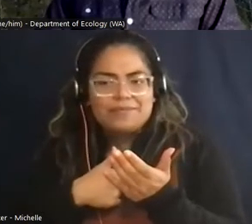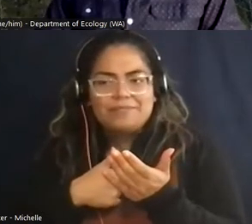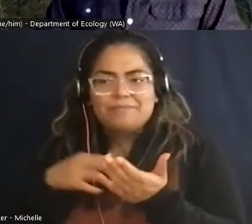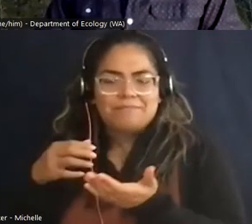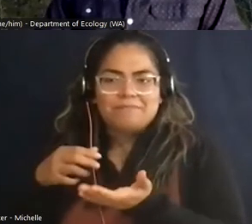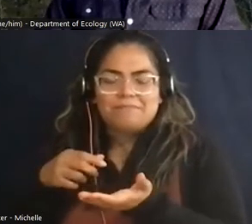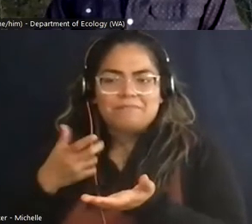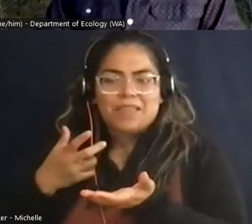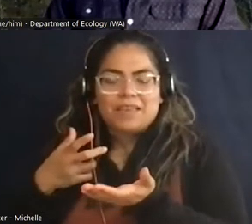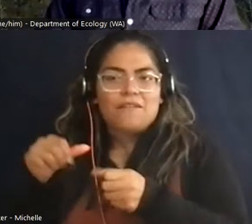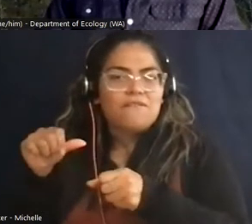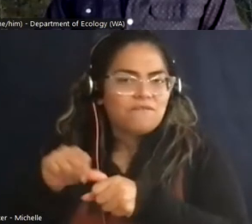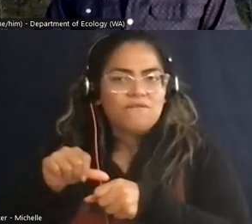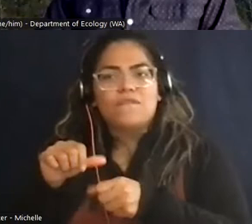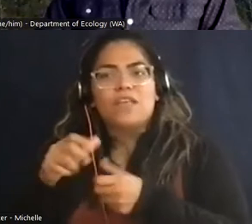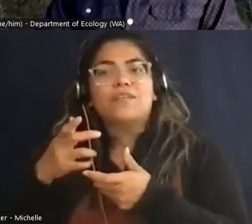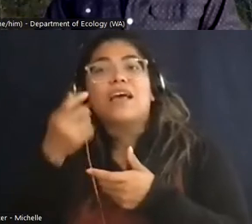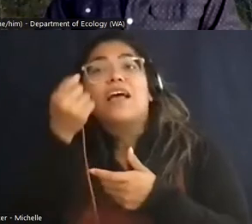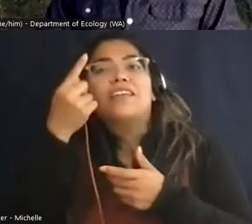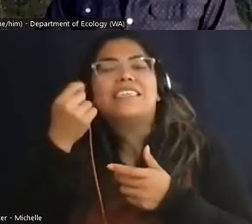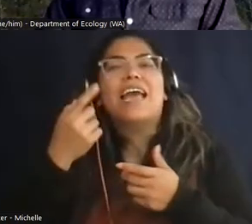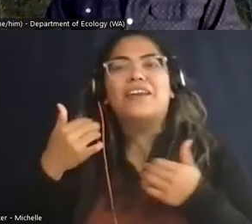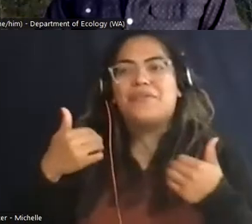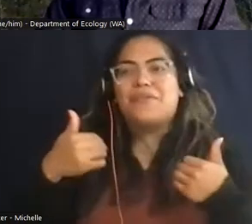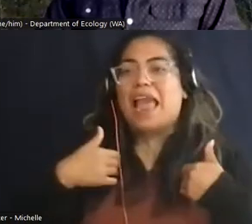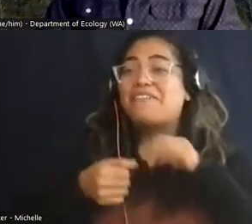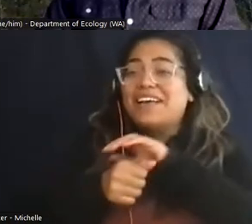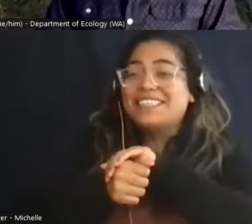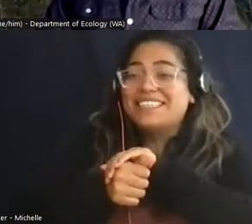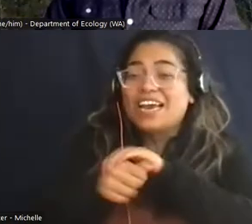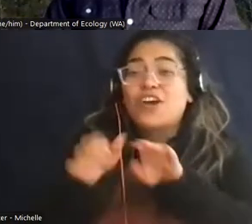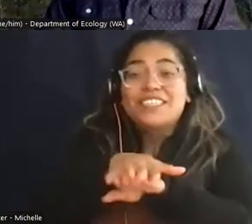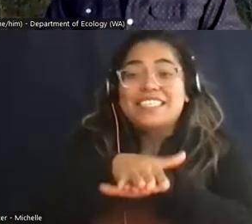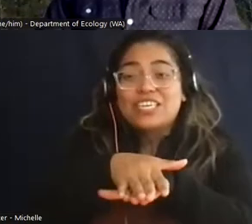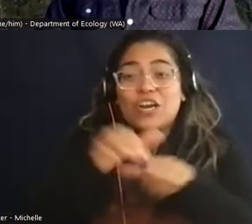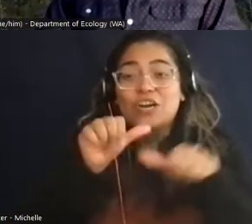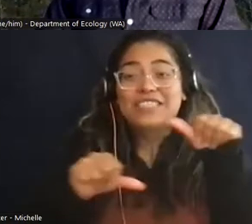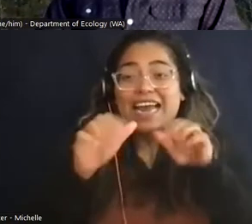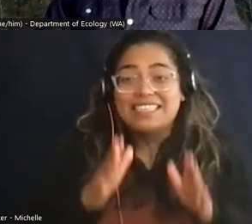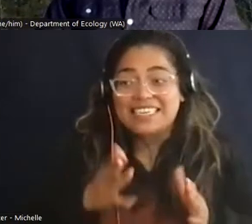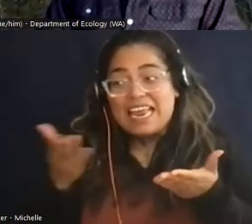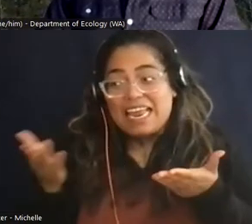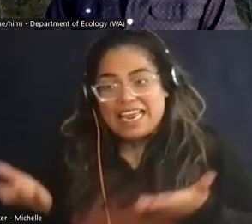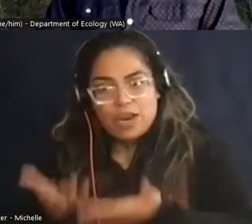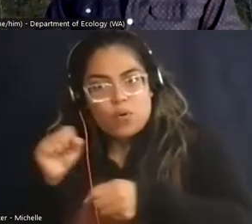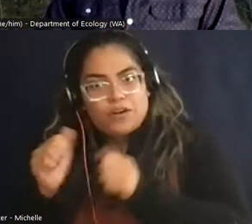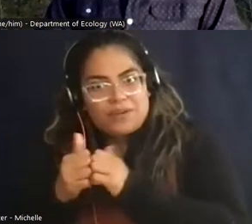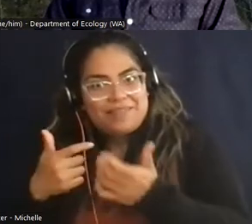sea turtle scientist on, which is very inspirational to me. And I think that